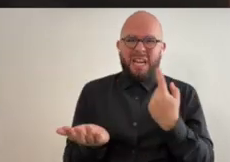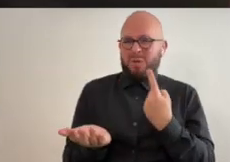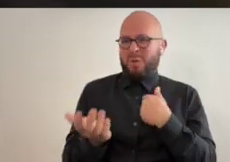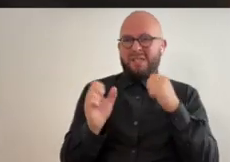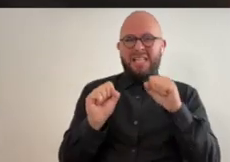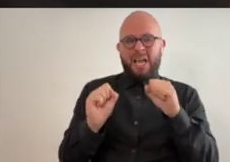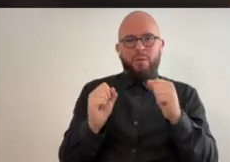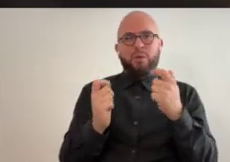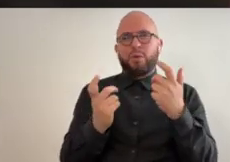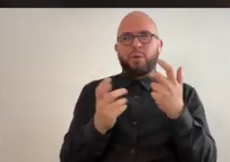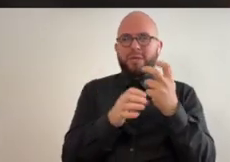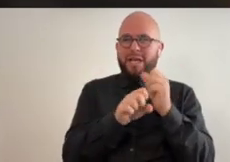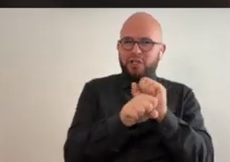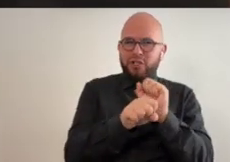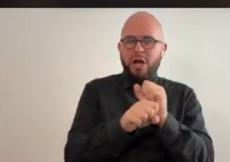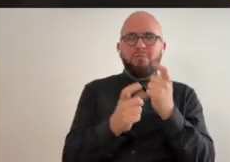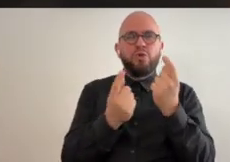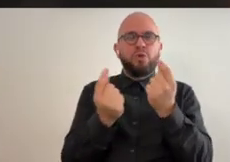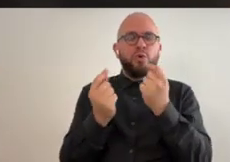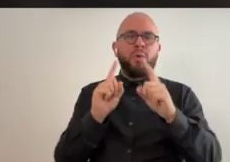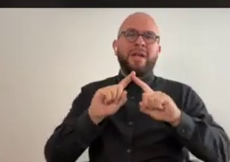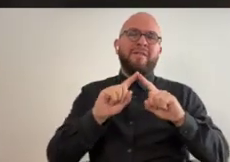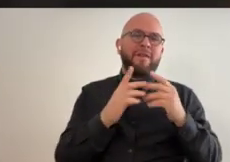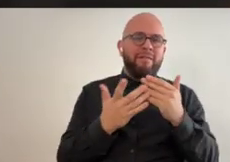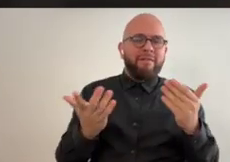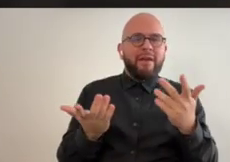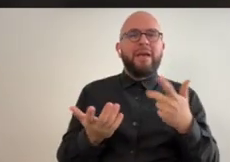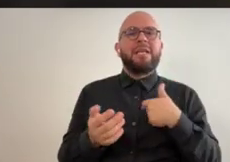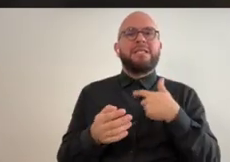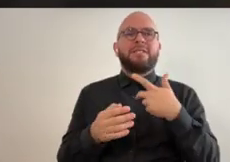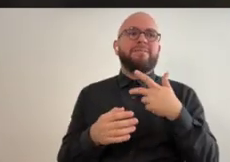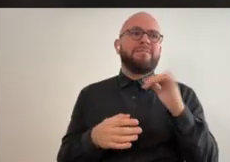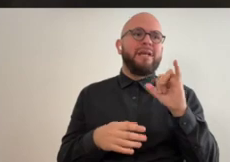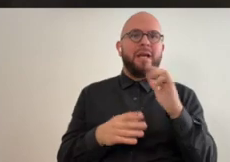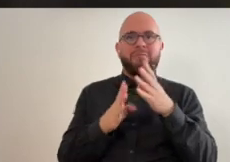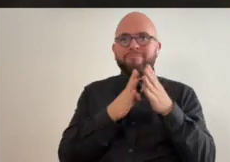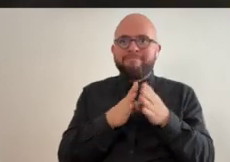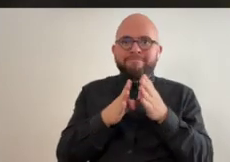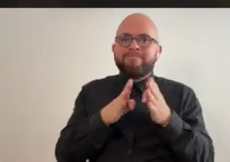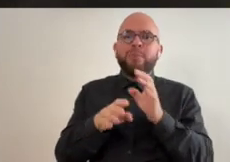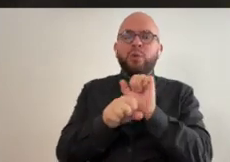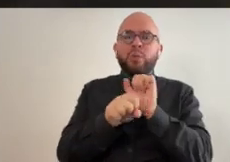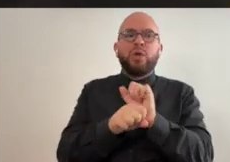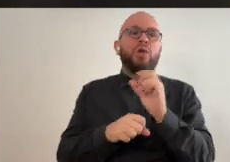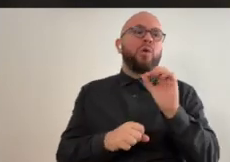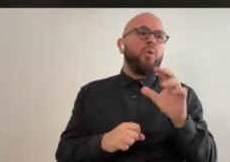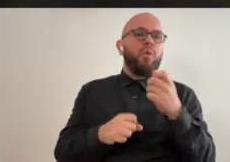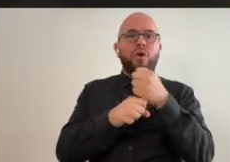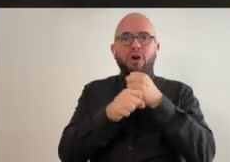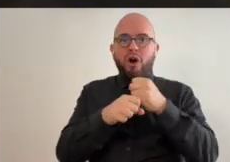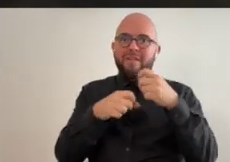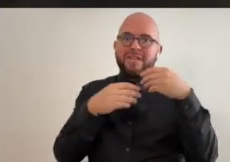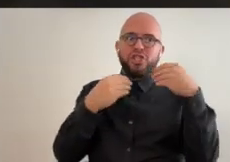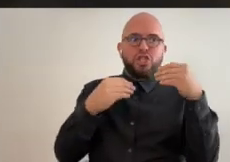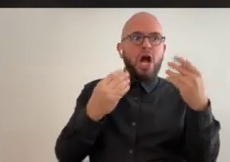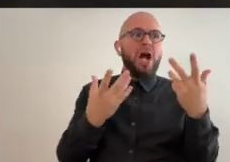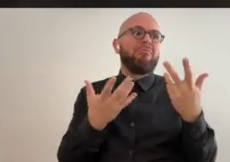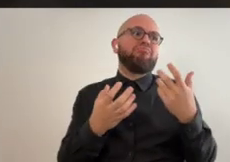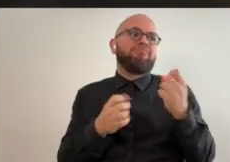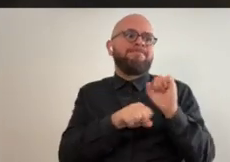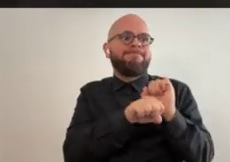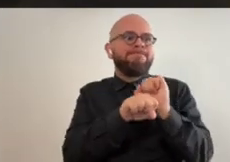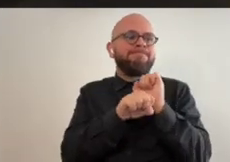doing whatever and i was always able to get you know jobs doing different things doing preparator work